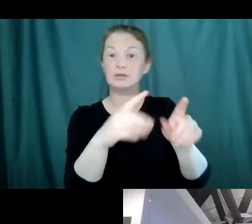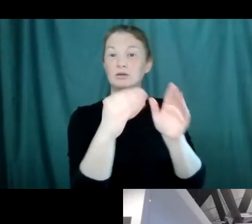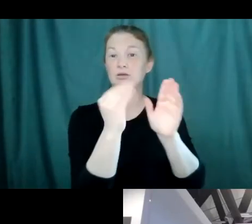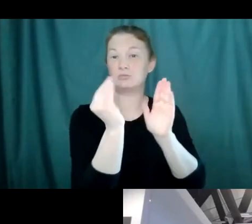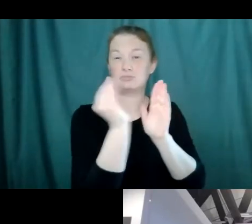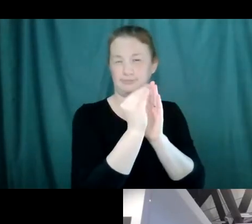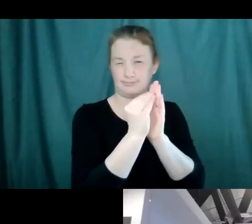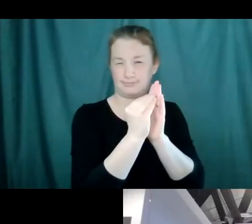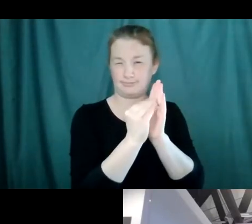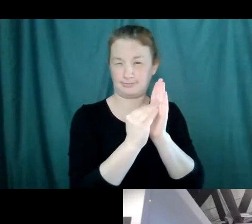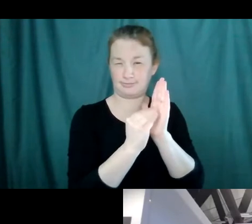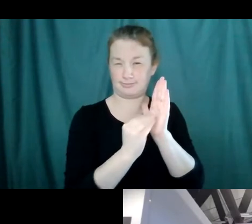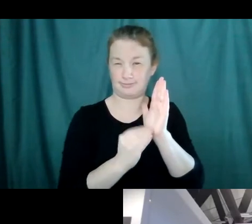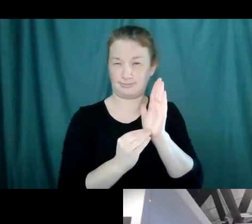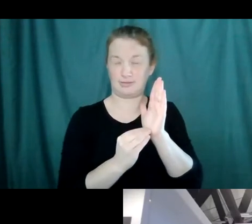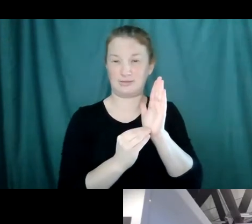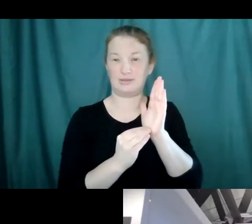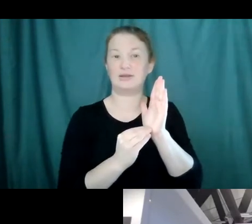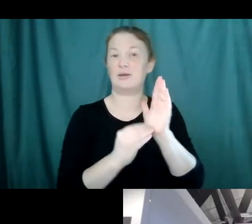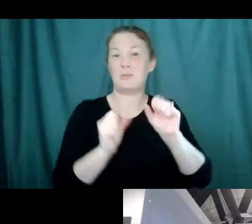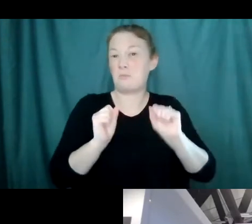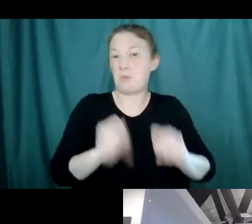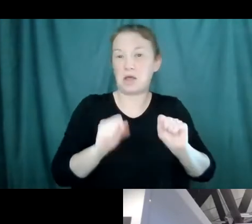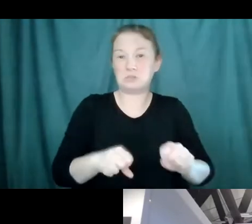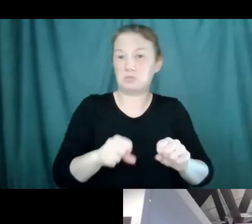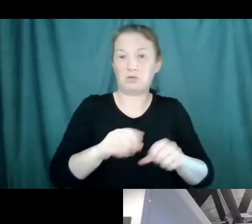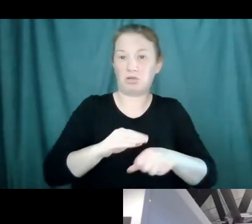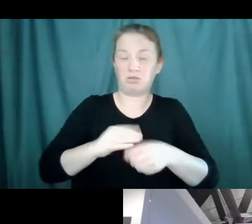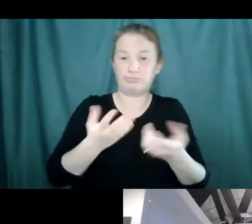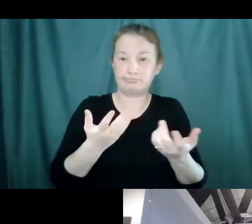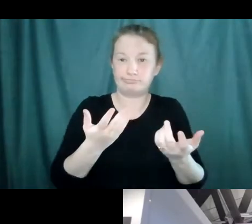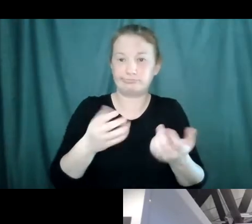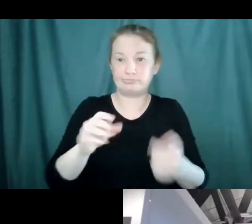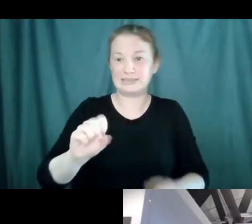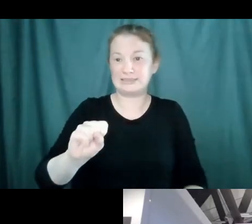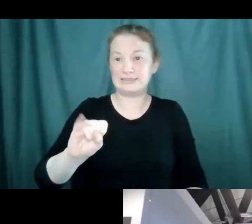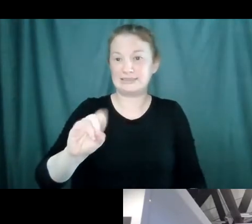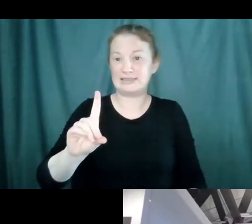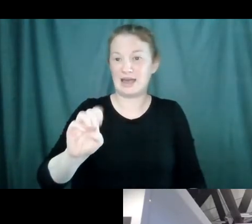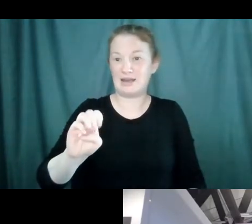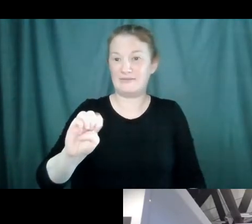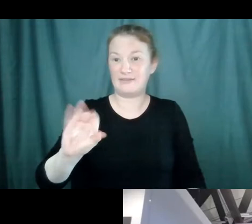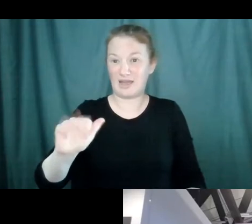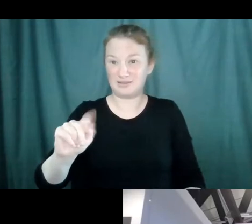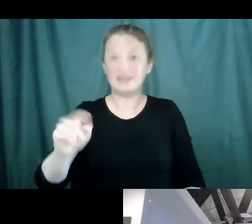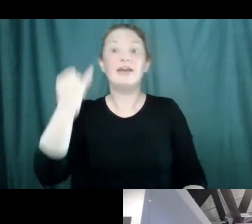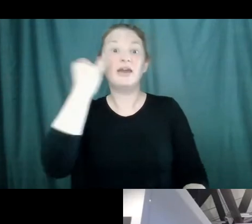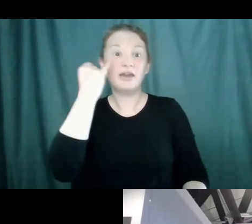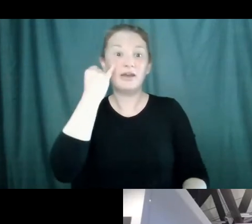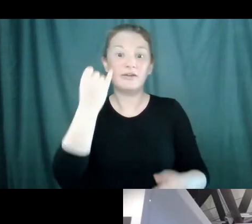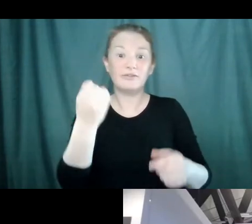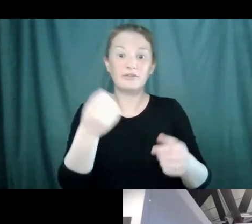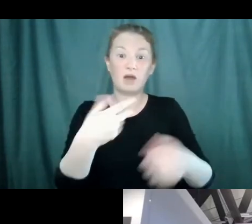a side effect. If you're in one of those clinical trials and you get hit by a car and you die, it